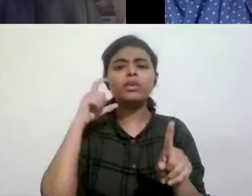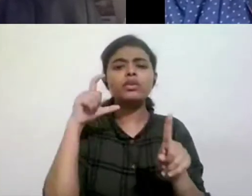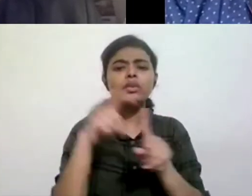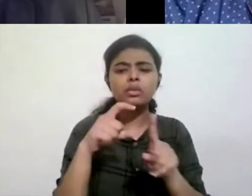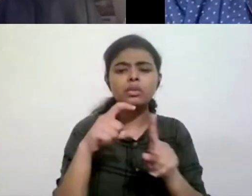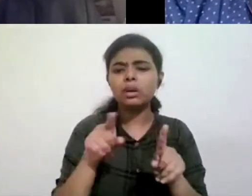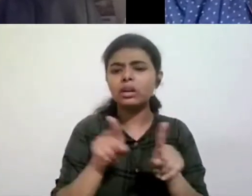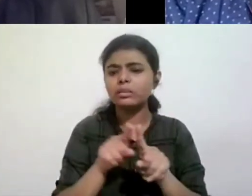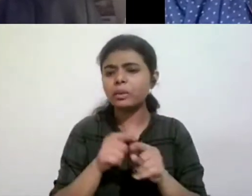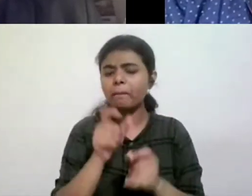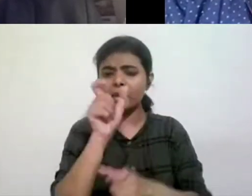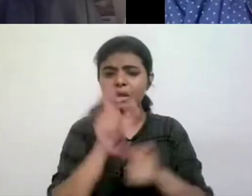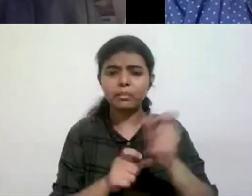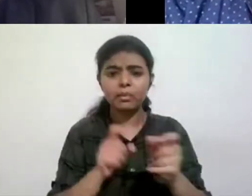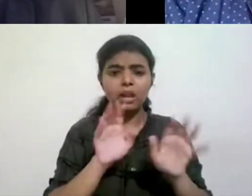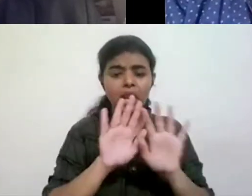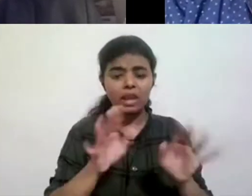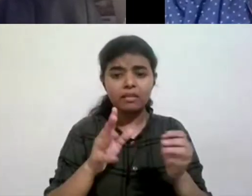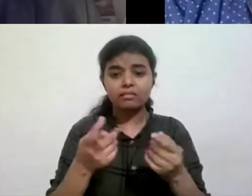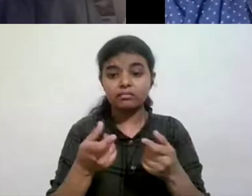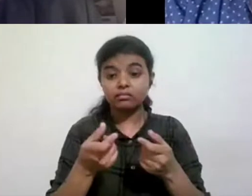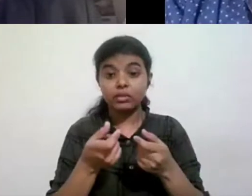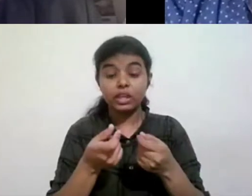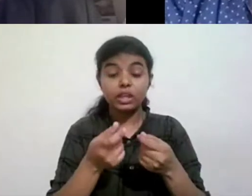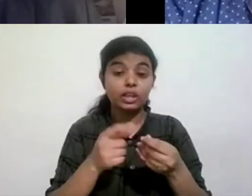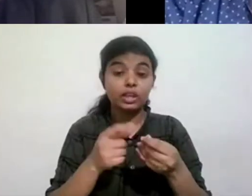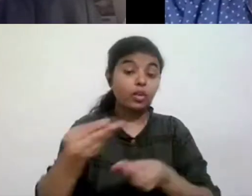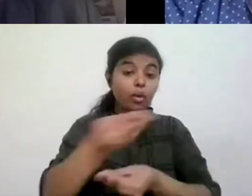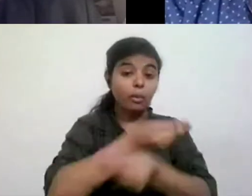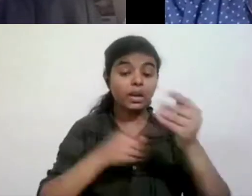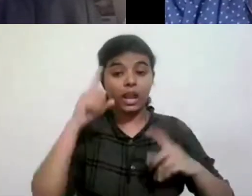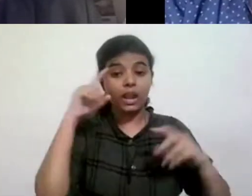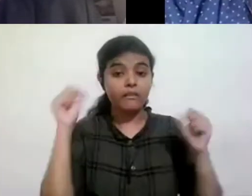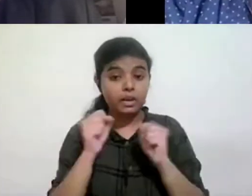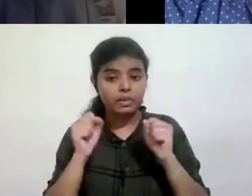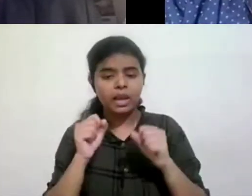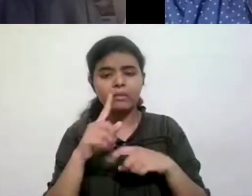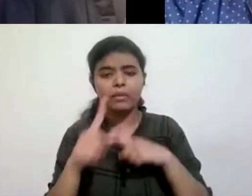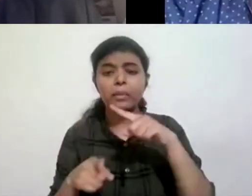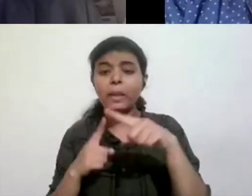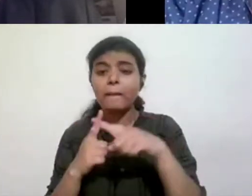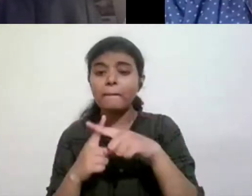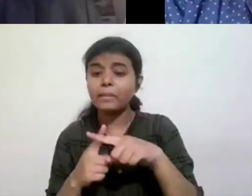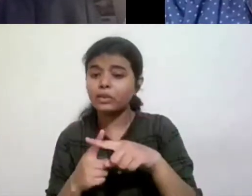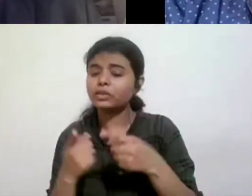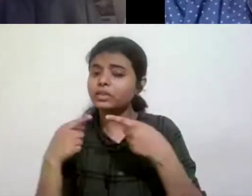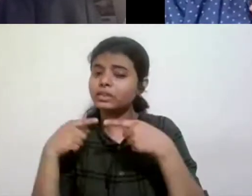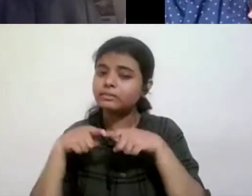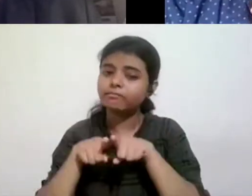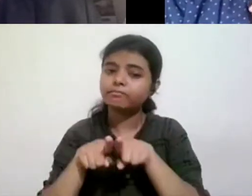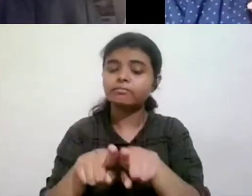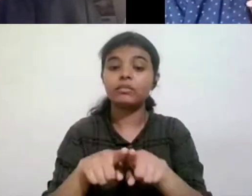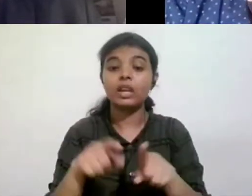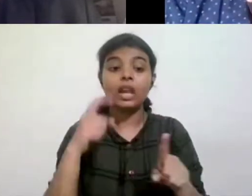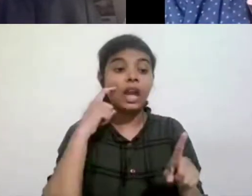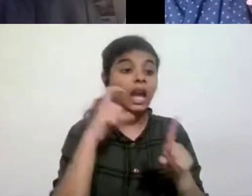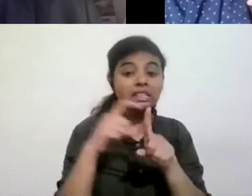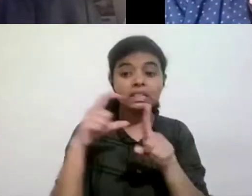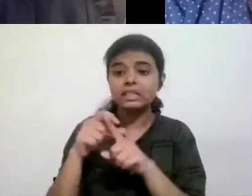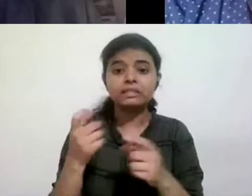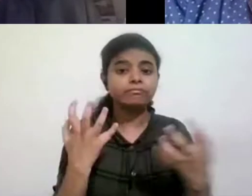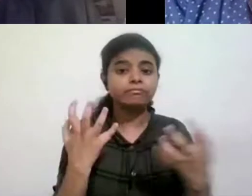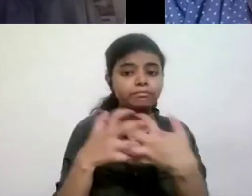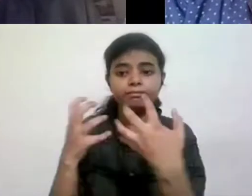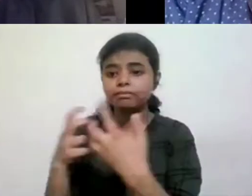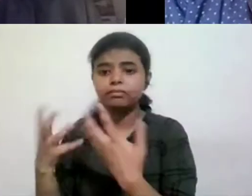increasing number of people who are economically comfortable, and at the same time, do not fit into any other identity category marked